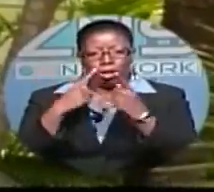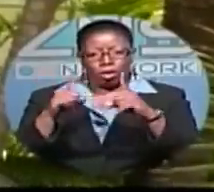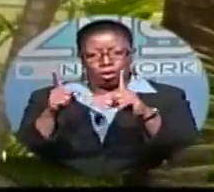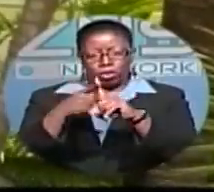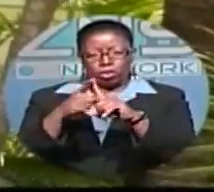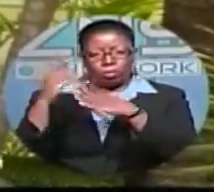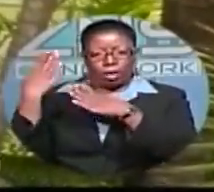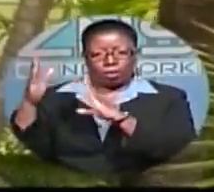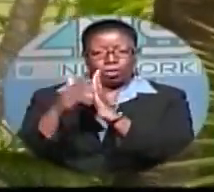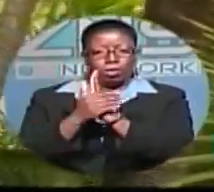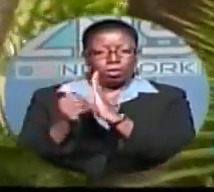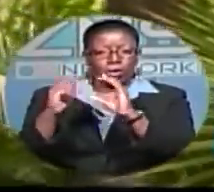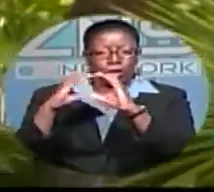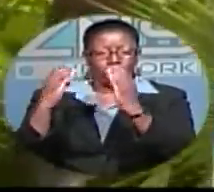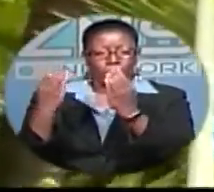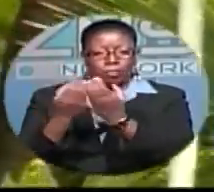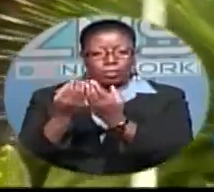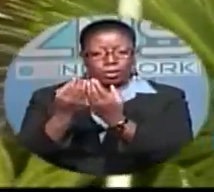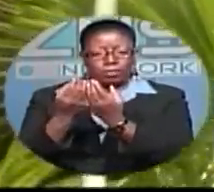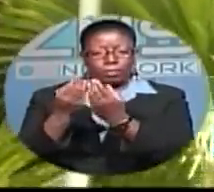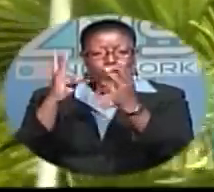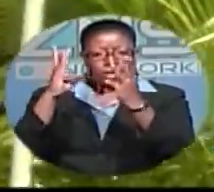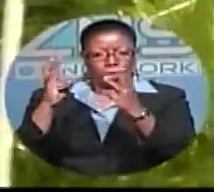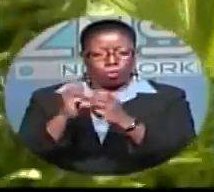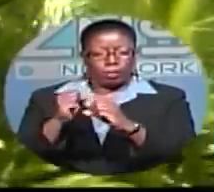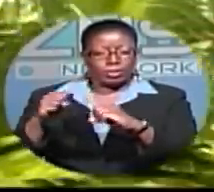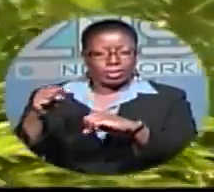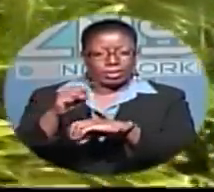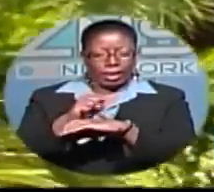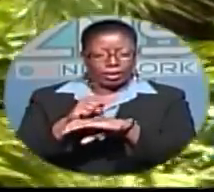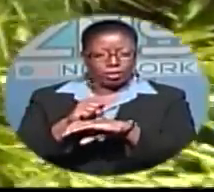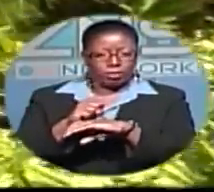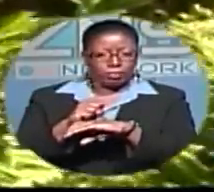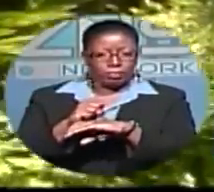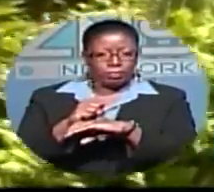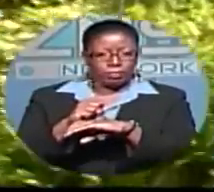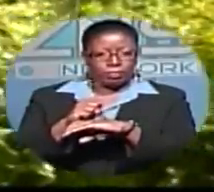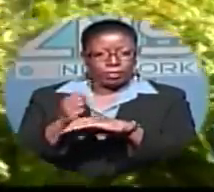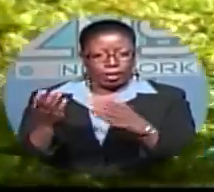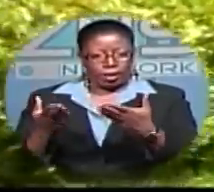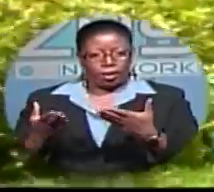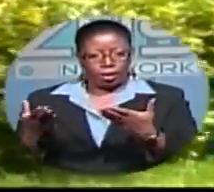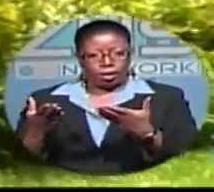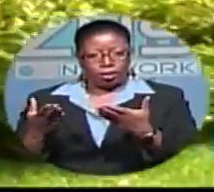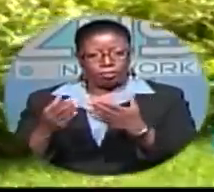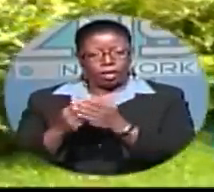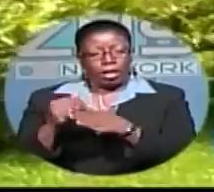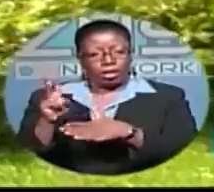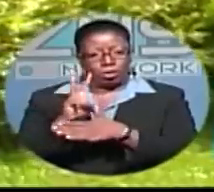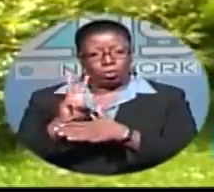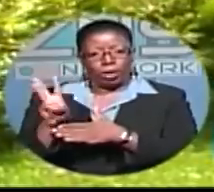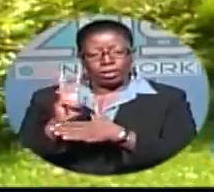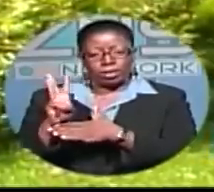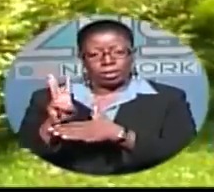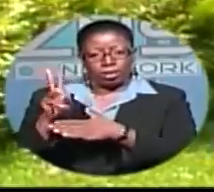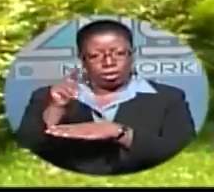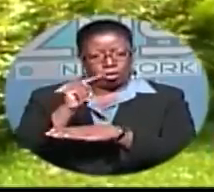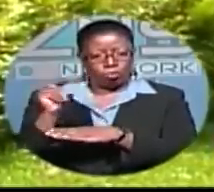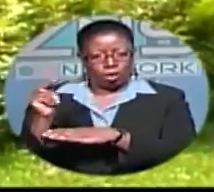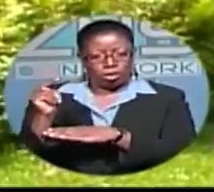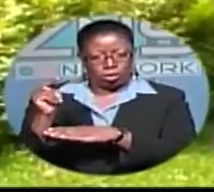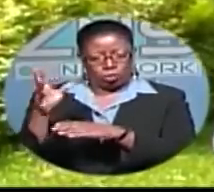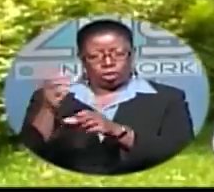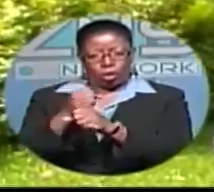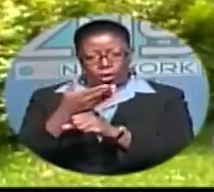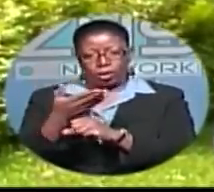to the Bahamas Petroleum Company's website, their Bahamas office is located here in Mount Pleasant Village in western New Providence. Now, when we got here to Mount